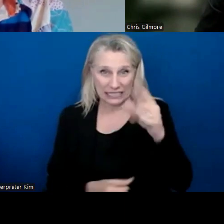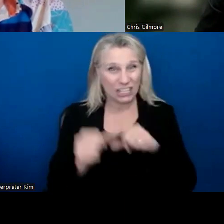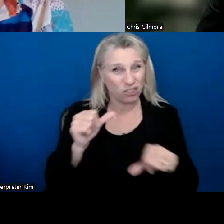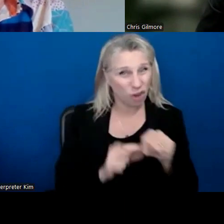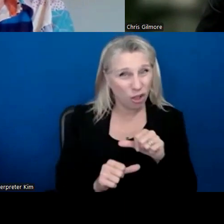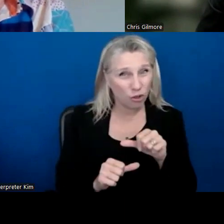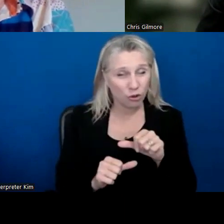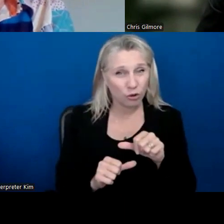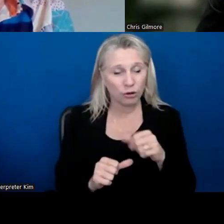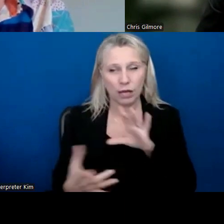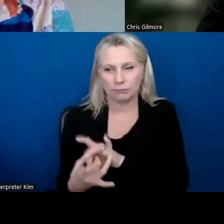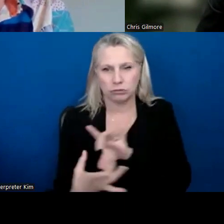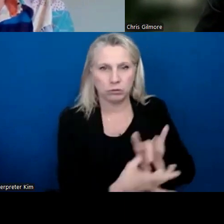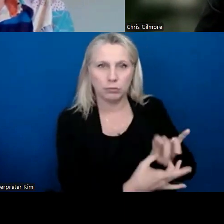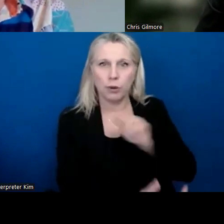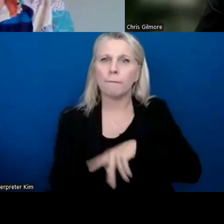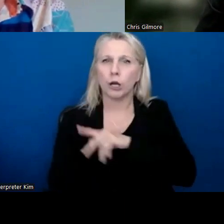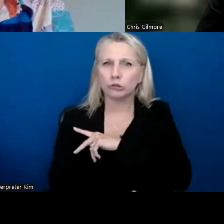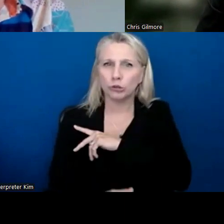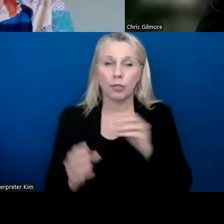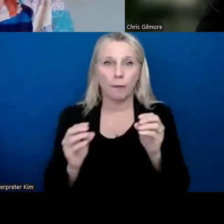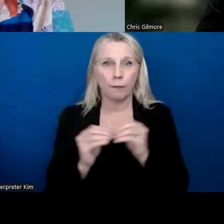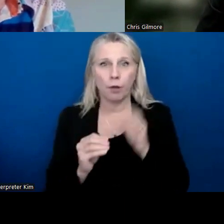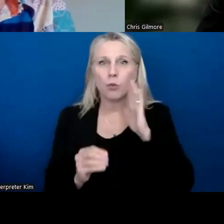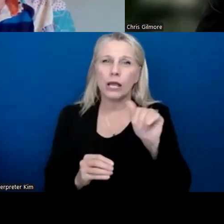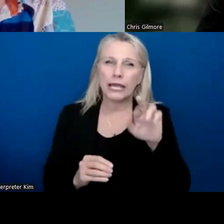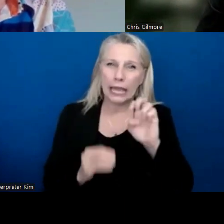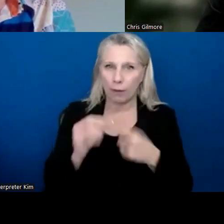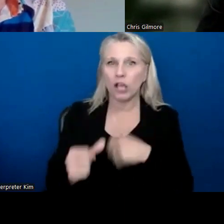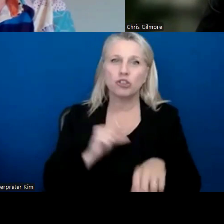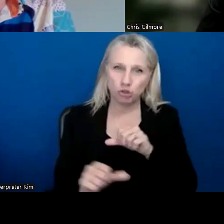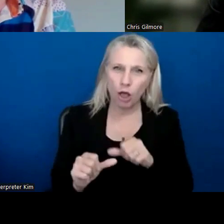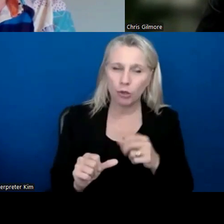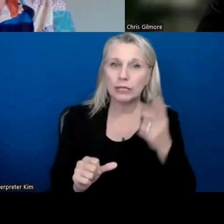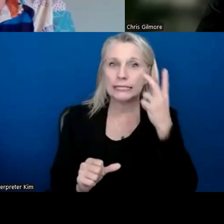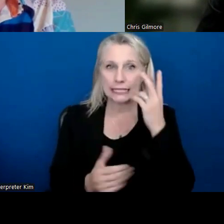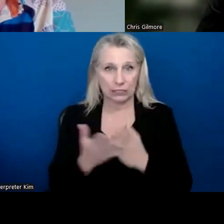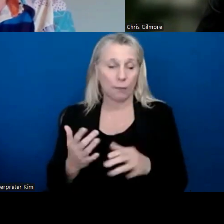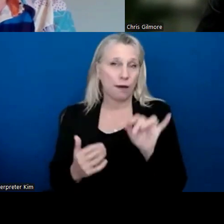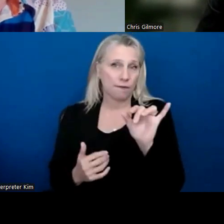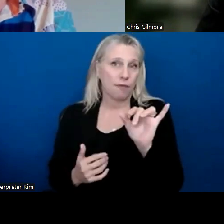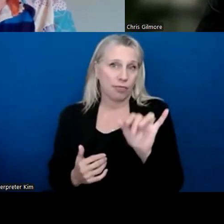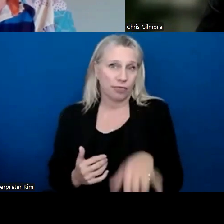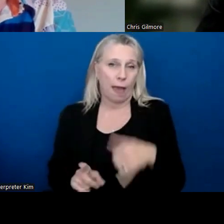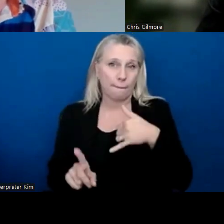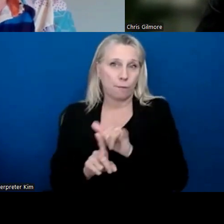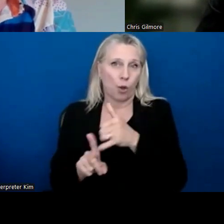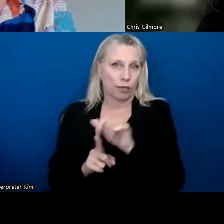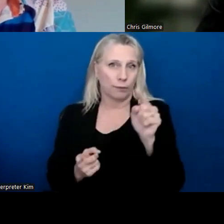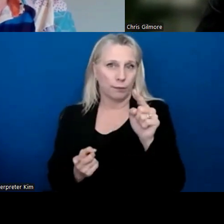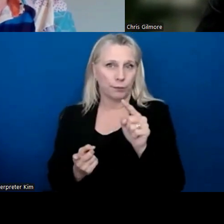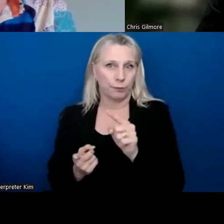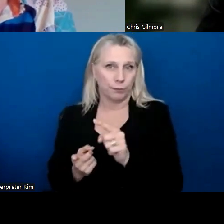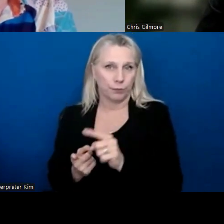personal connections, um, the more they're going to care about each other. And we'll see some of that, that bullying start to